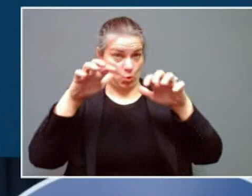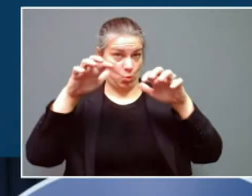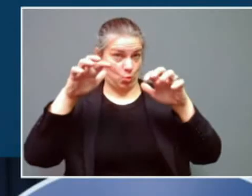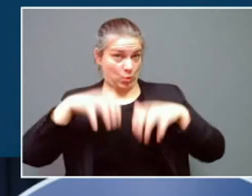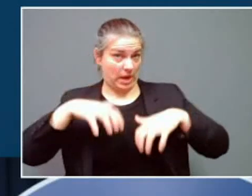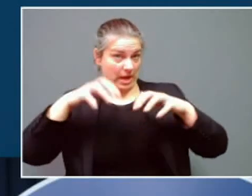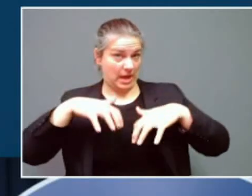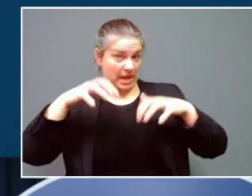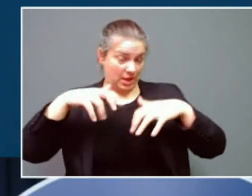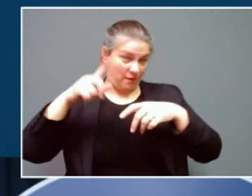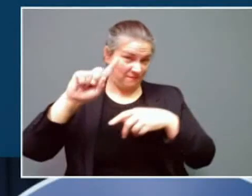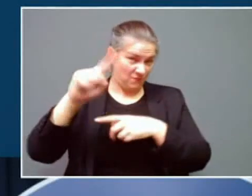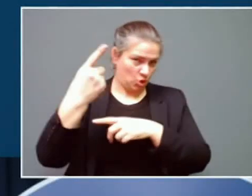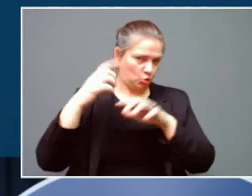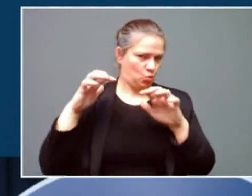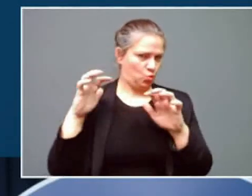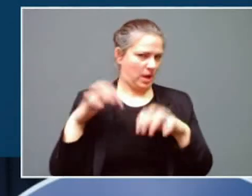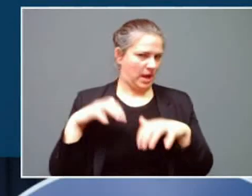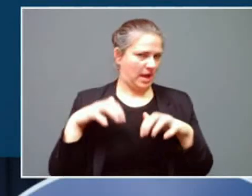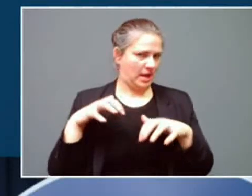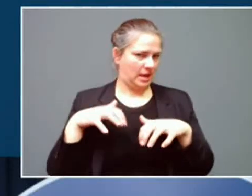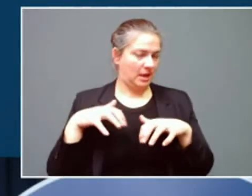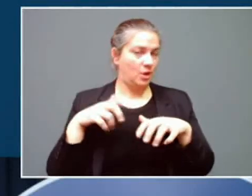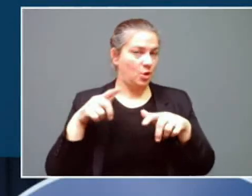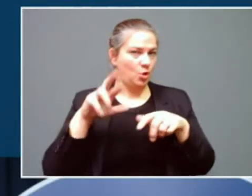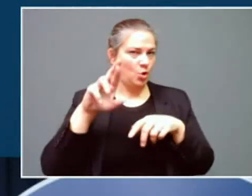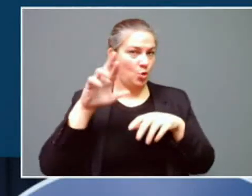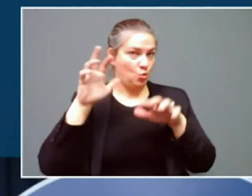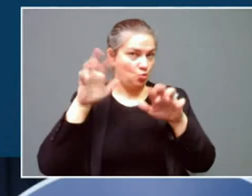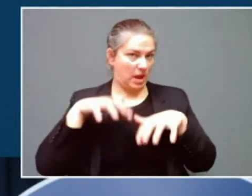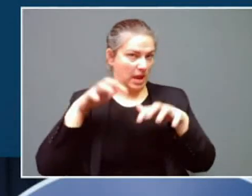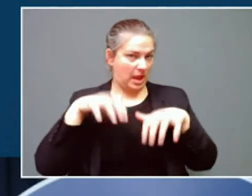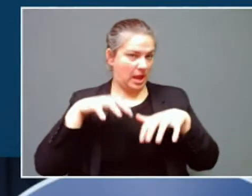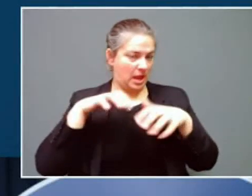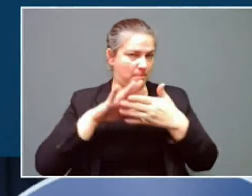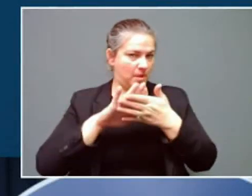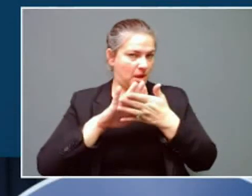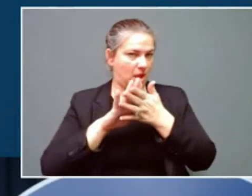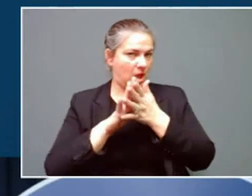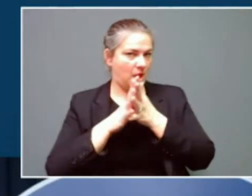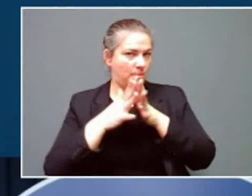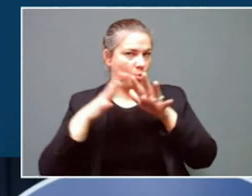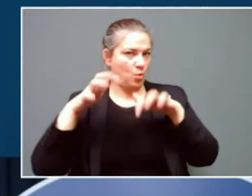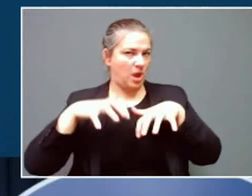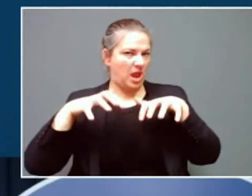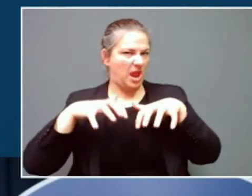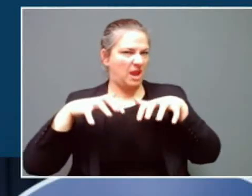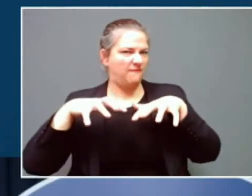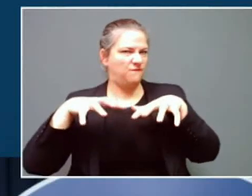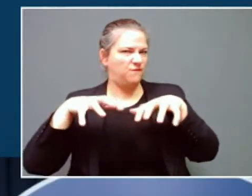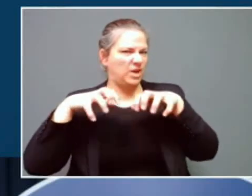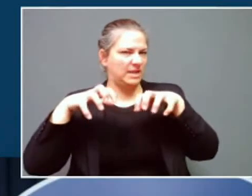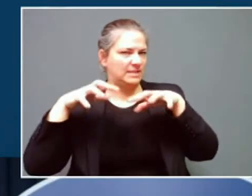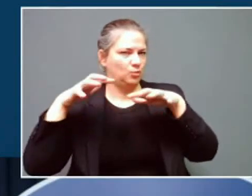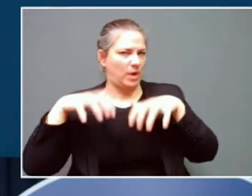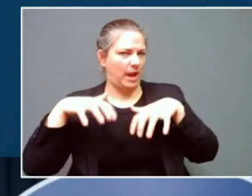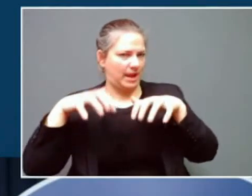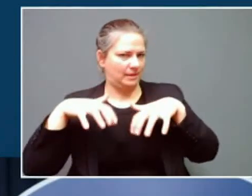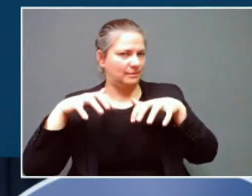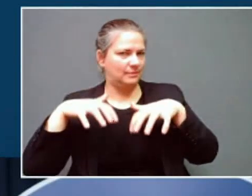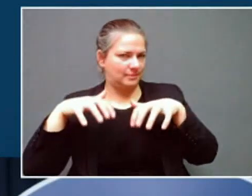end, and then I believe as we're getting the freezing rain, James, be out there treating at that time.